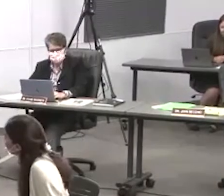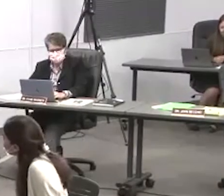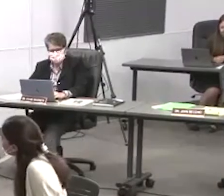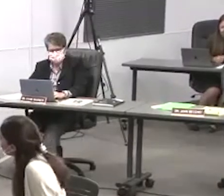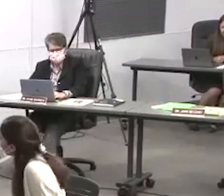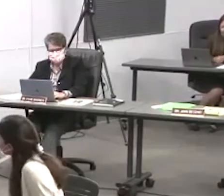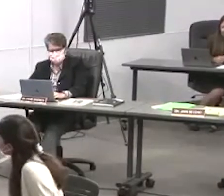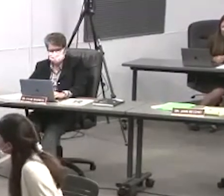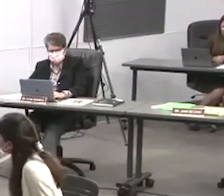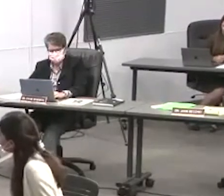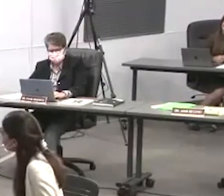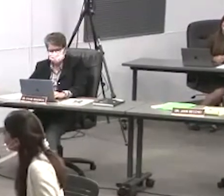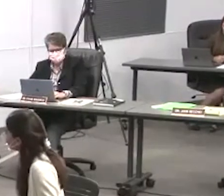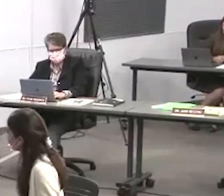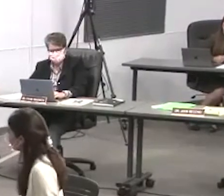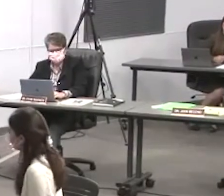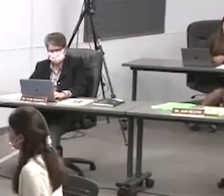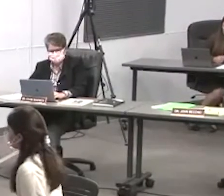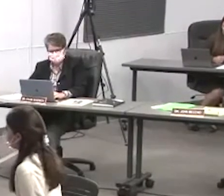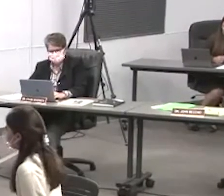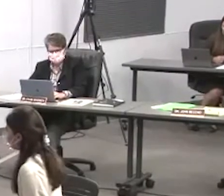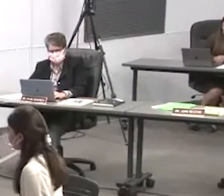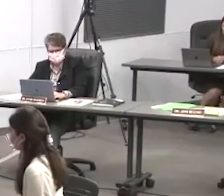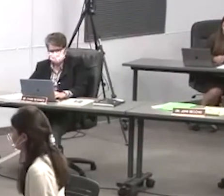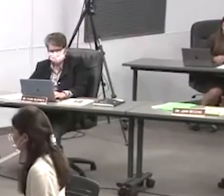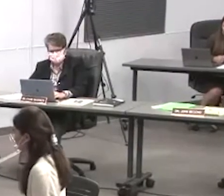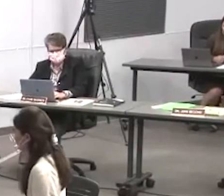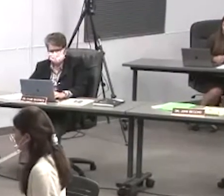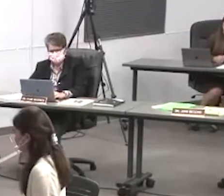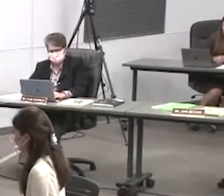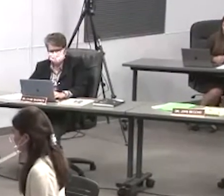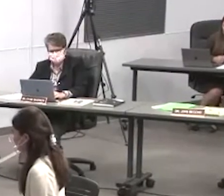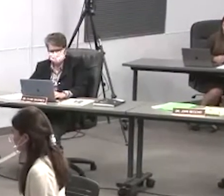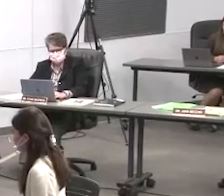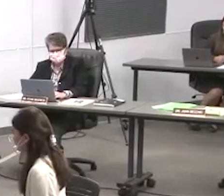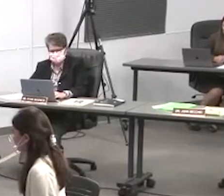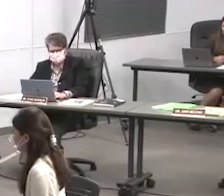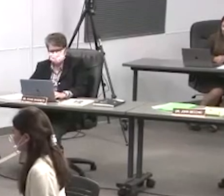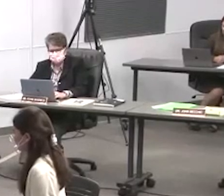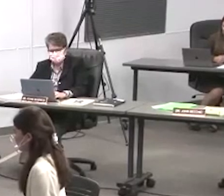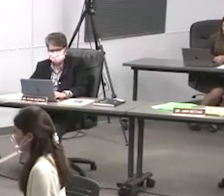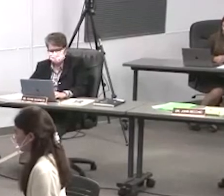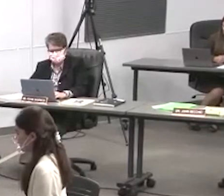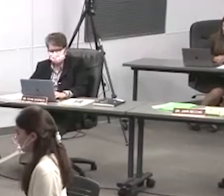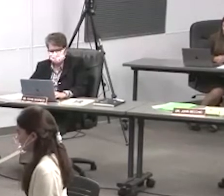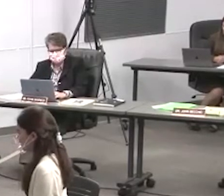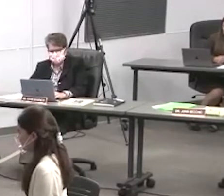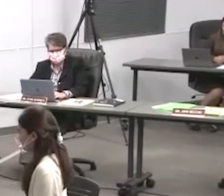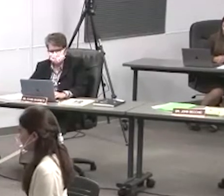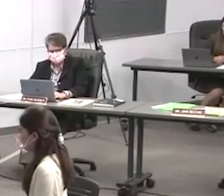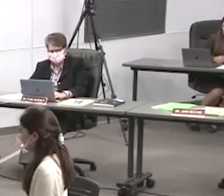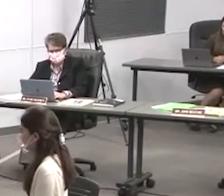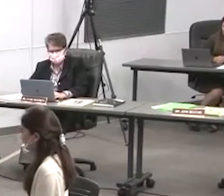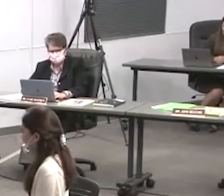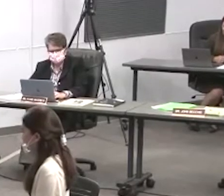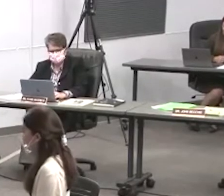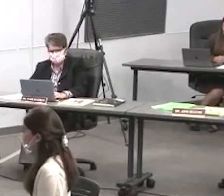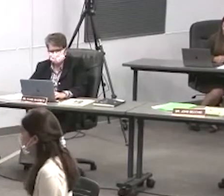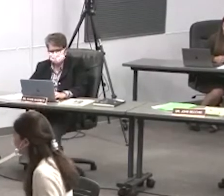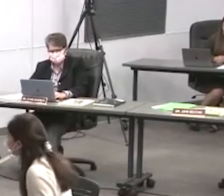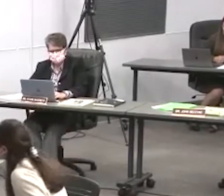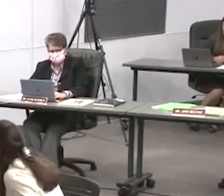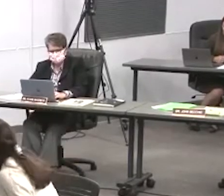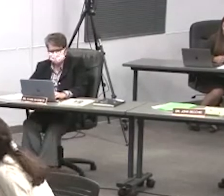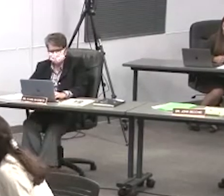if i go away to state agriculture college next year will you write me a letter once in a while i